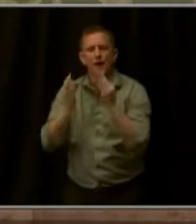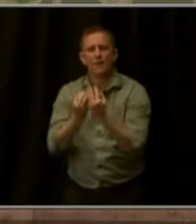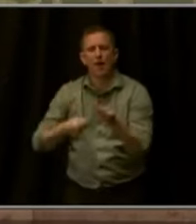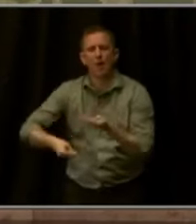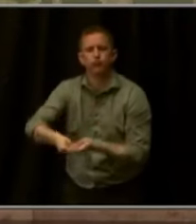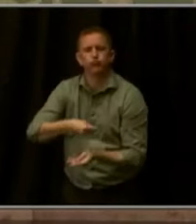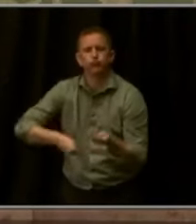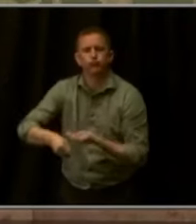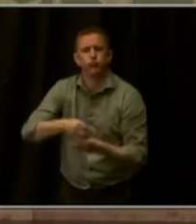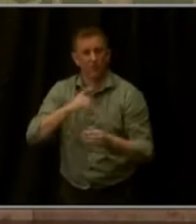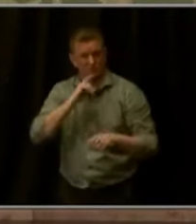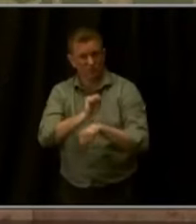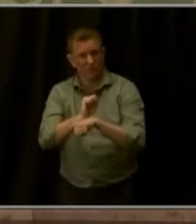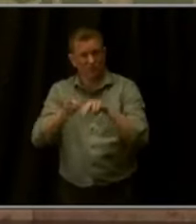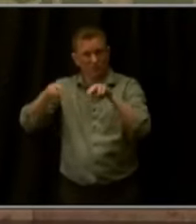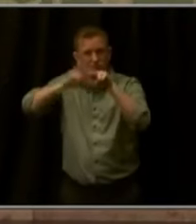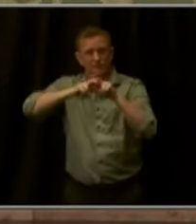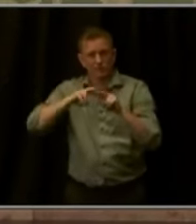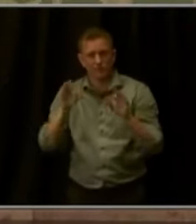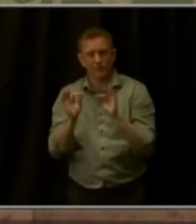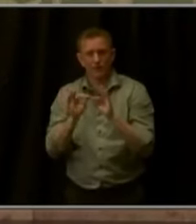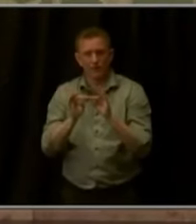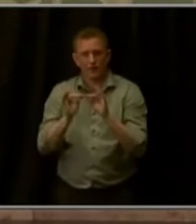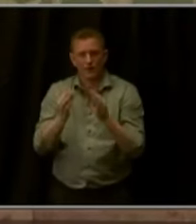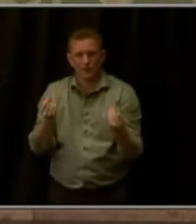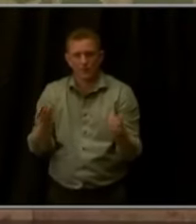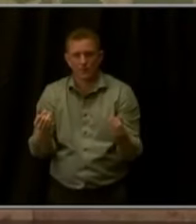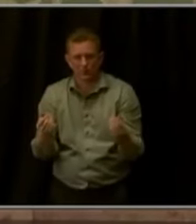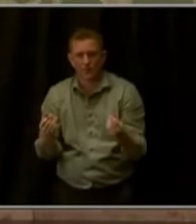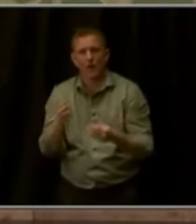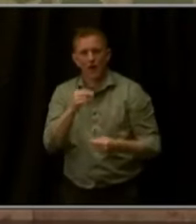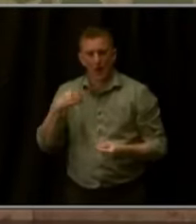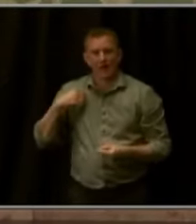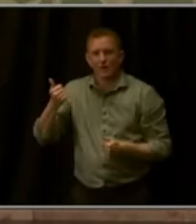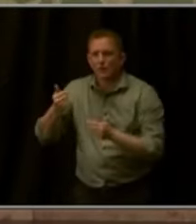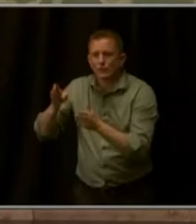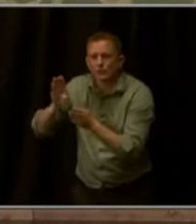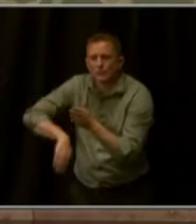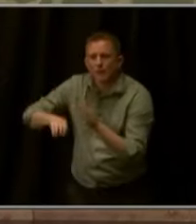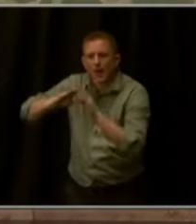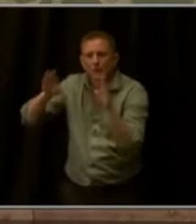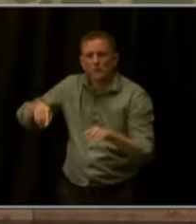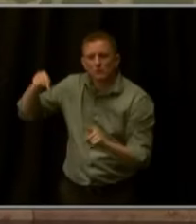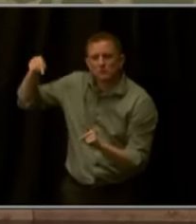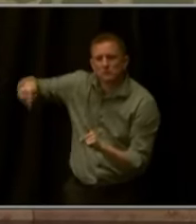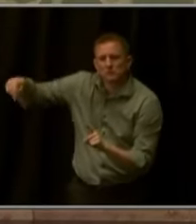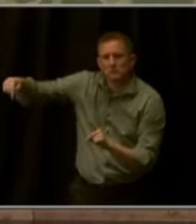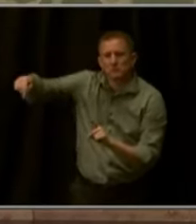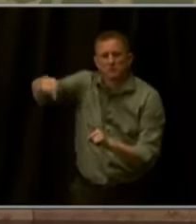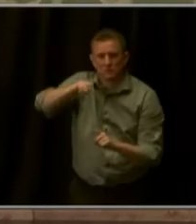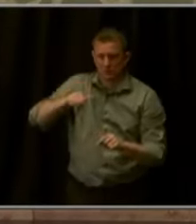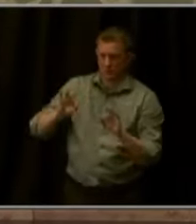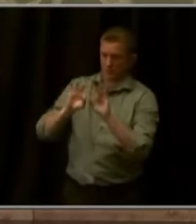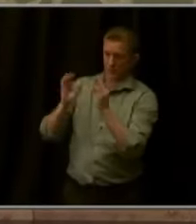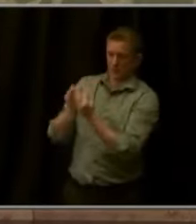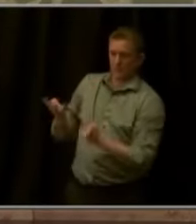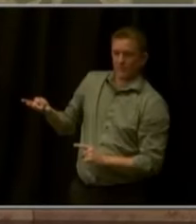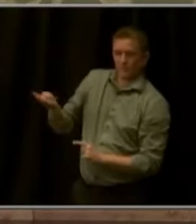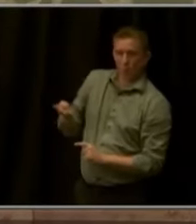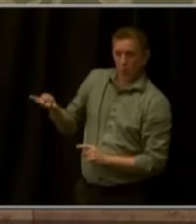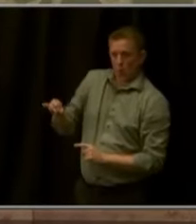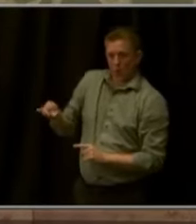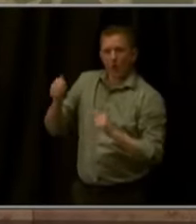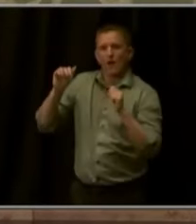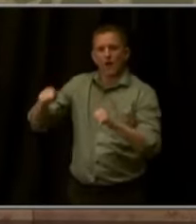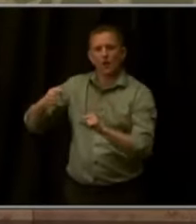and created another lower-cost housing option for the family of four that he's now renting to. Please join me in welcoming